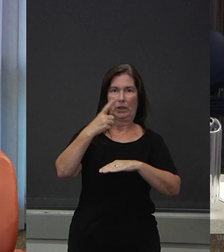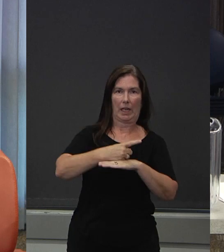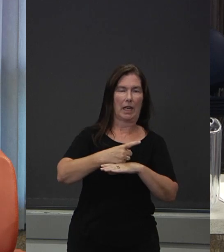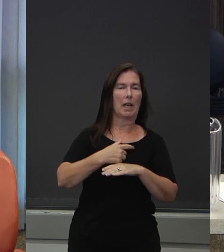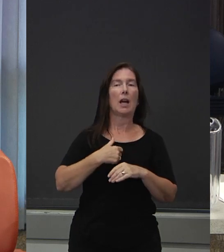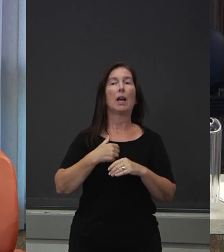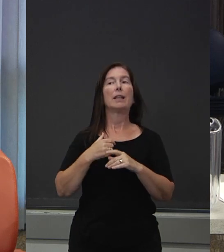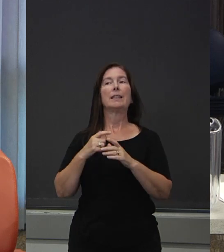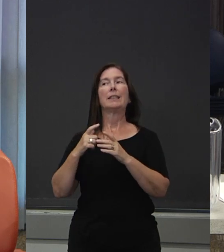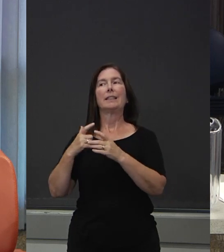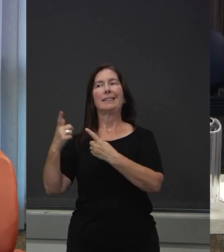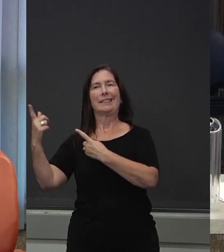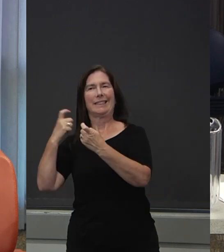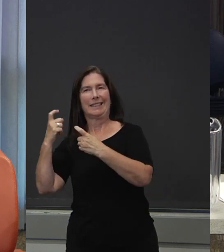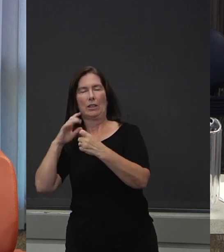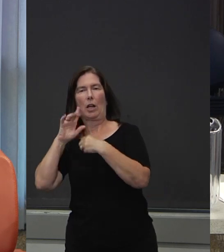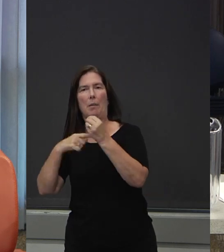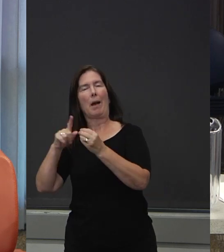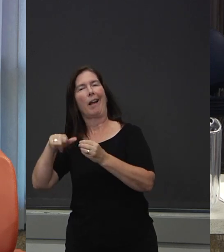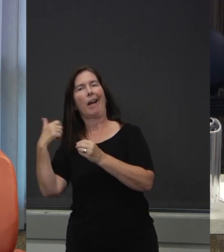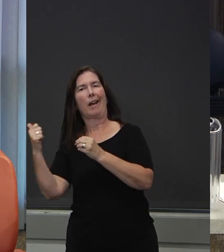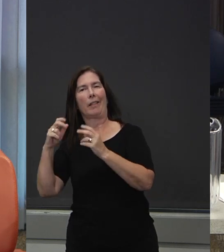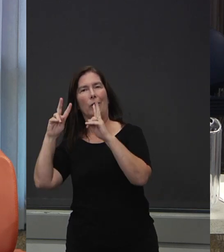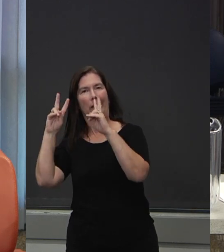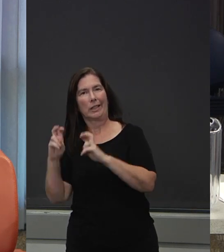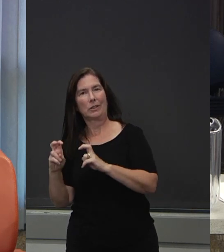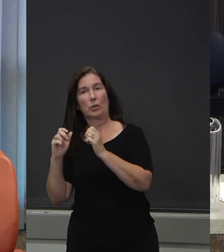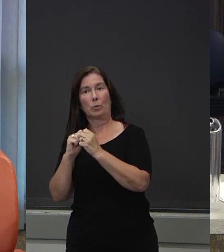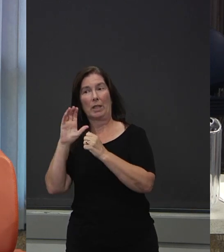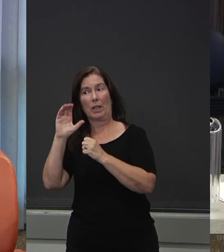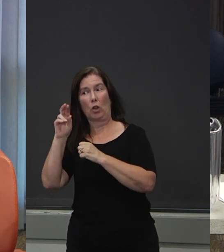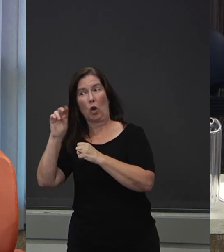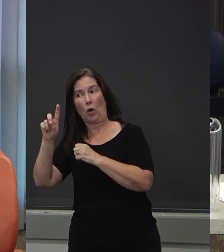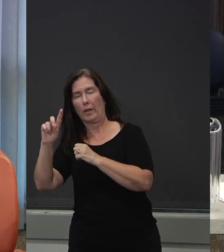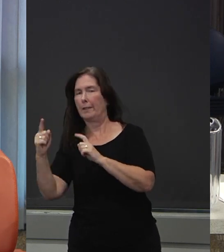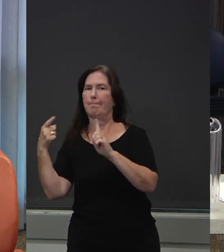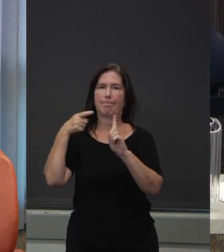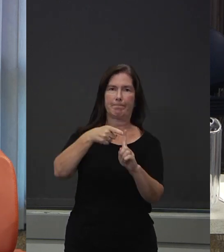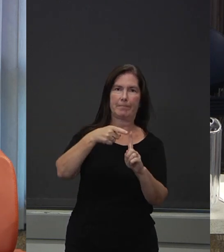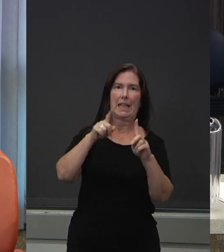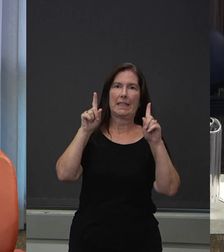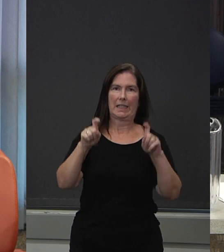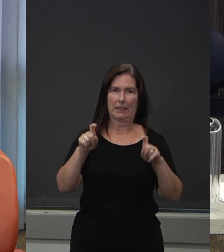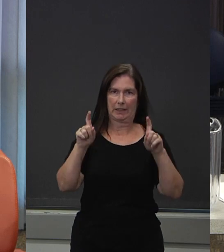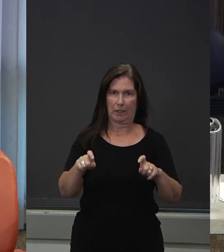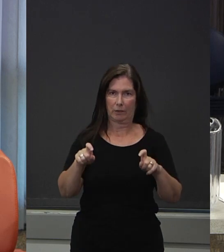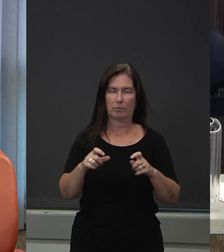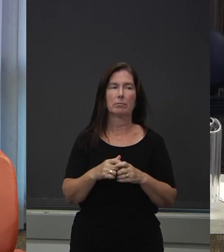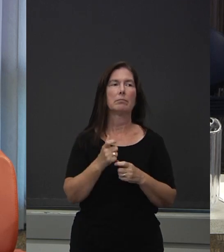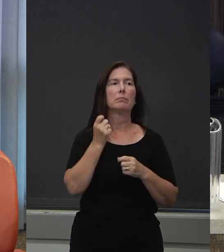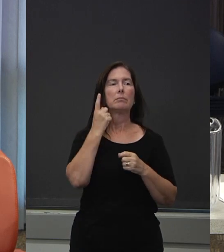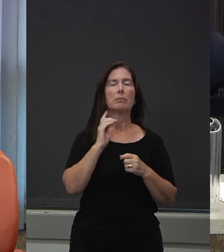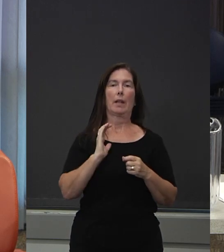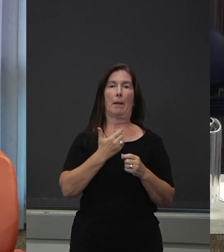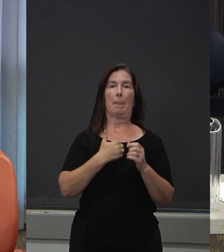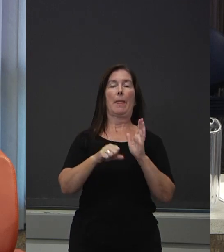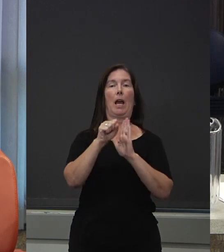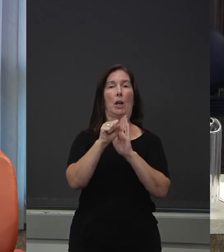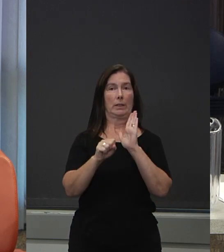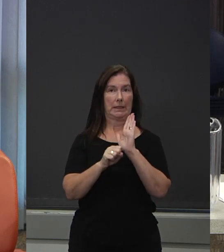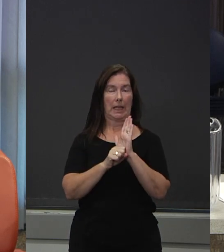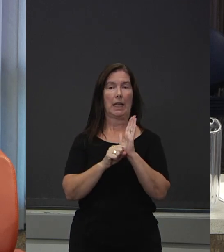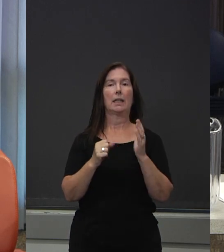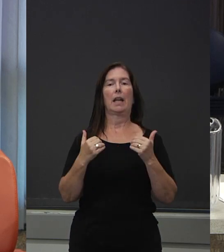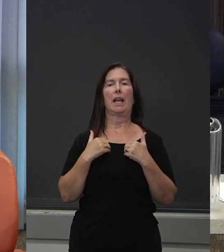be taking questions on other COVID-19 related topics. First, let me tell you that our state is carrying out over